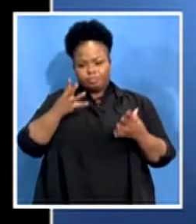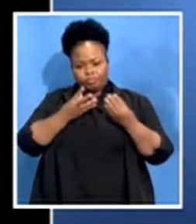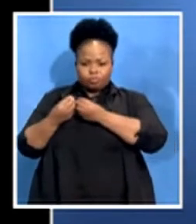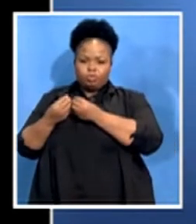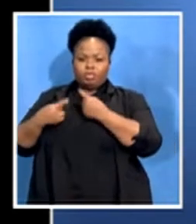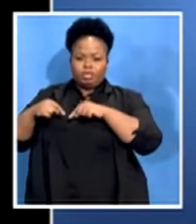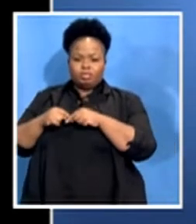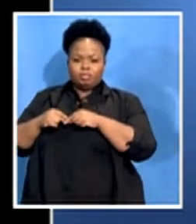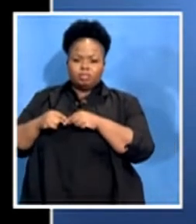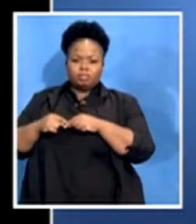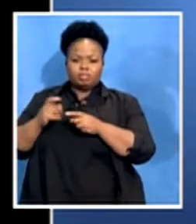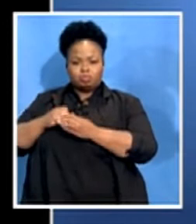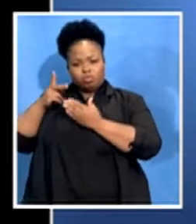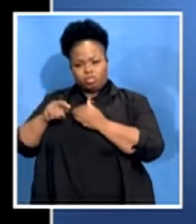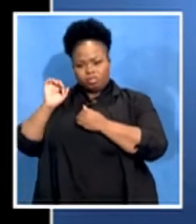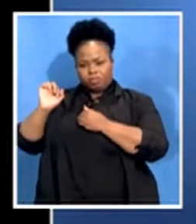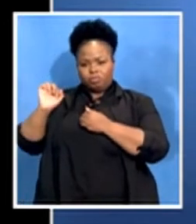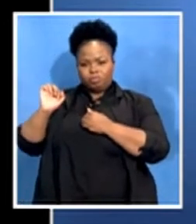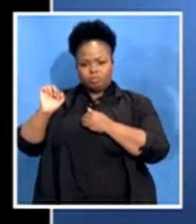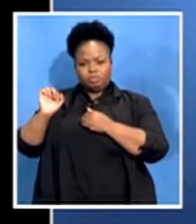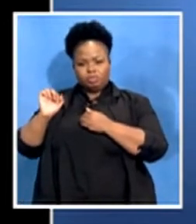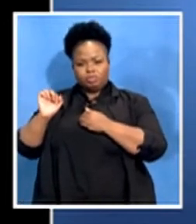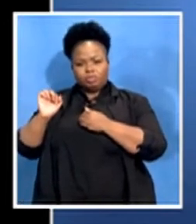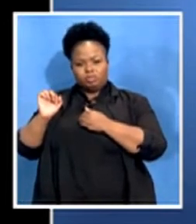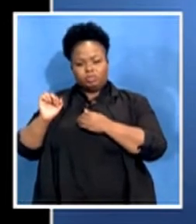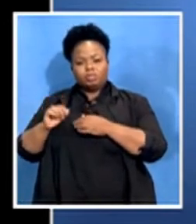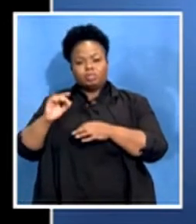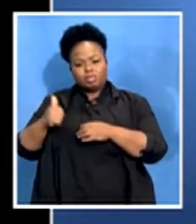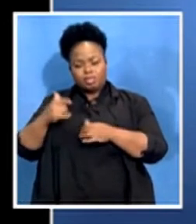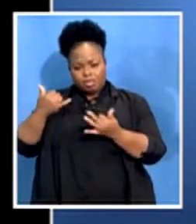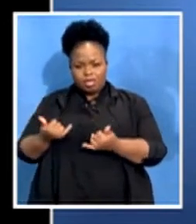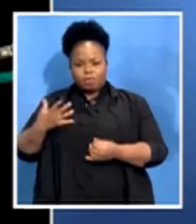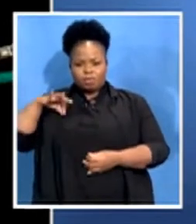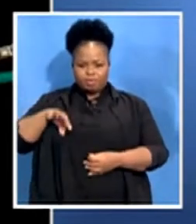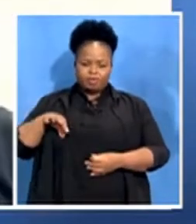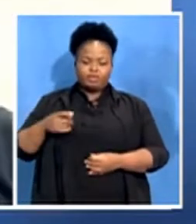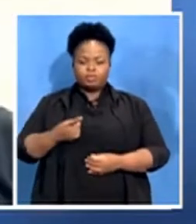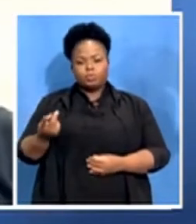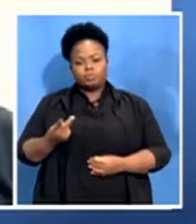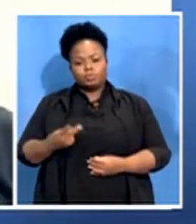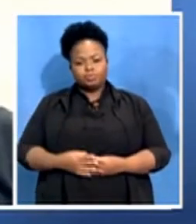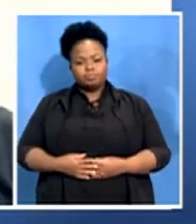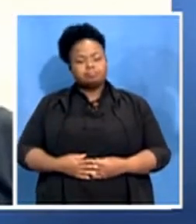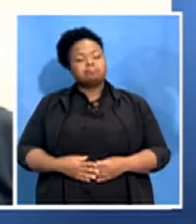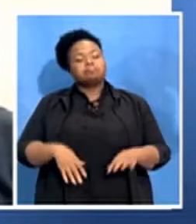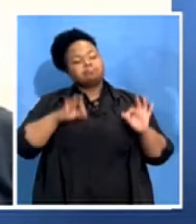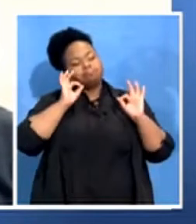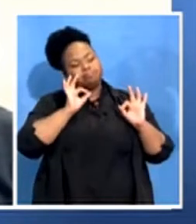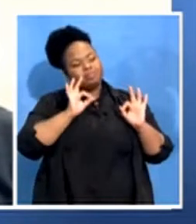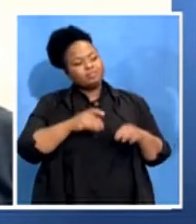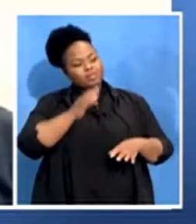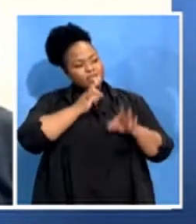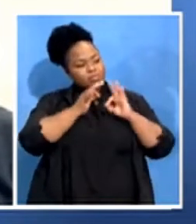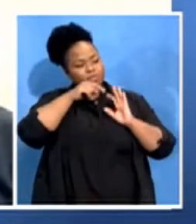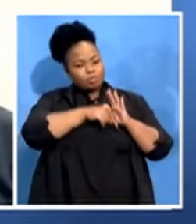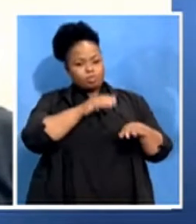uh hence they are now benefiting as well. Which is awesome but tell us more uh of the upcoming events starting on